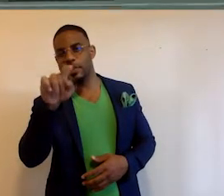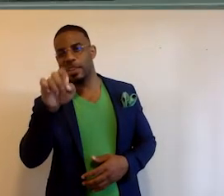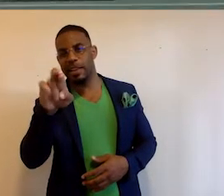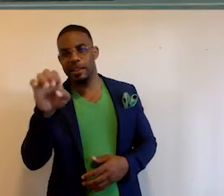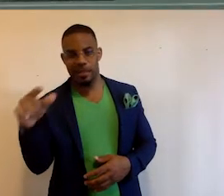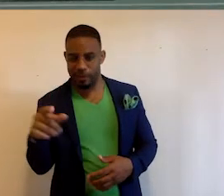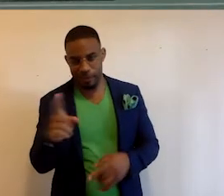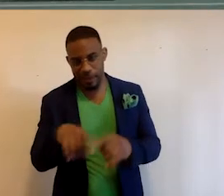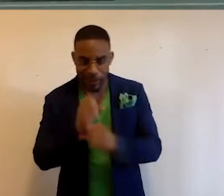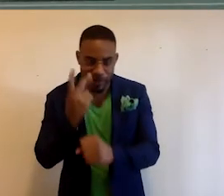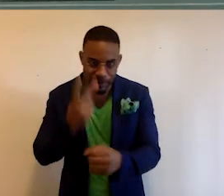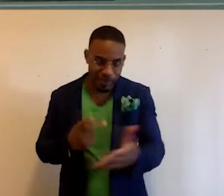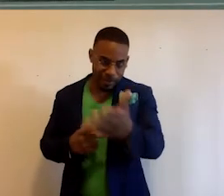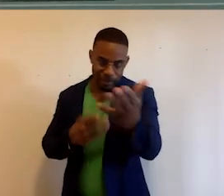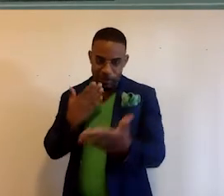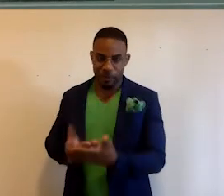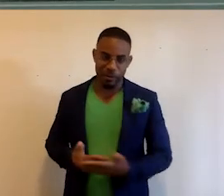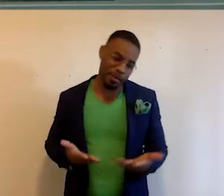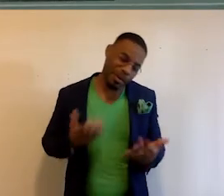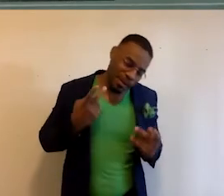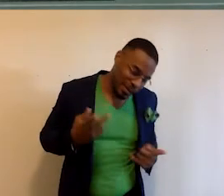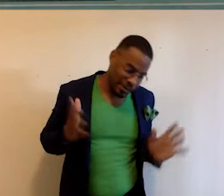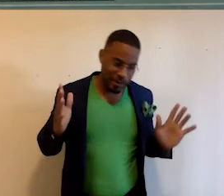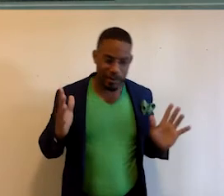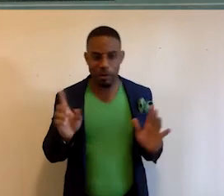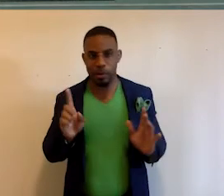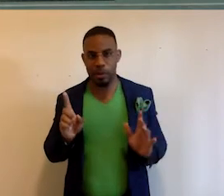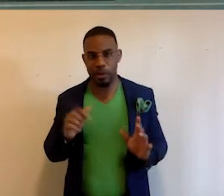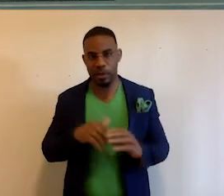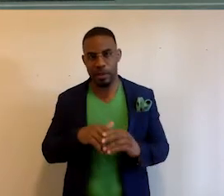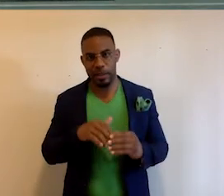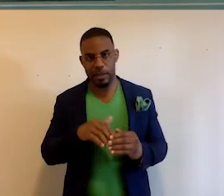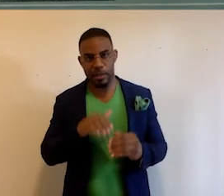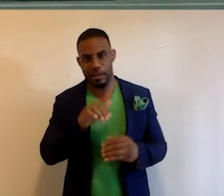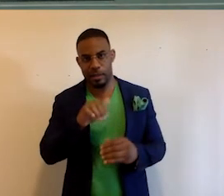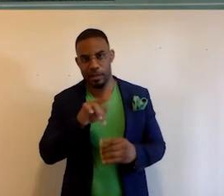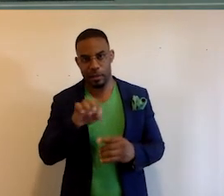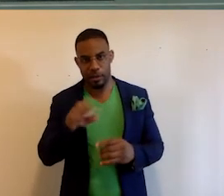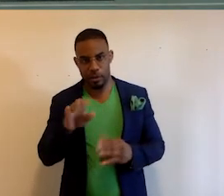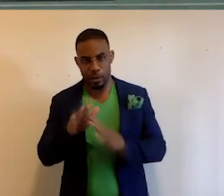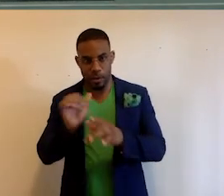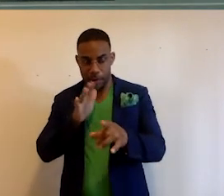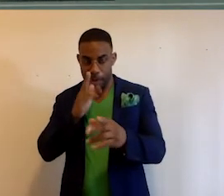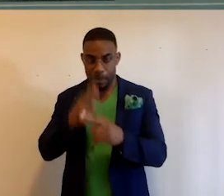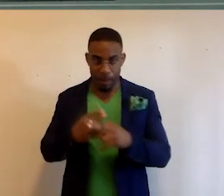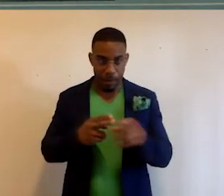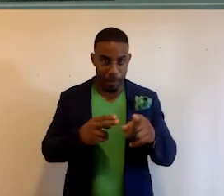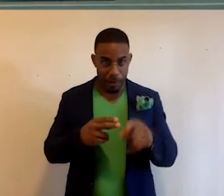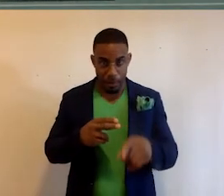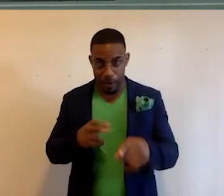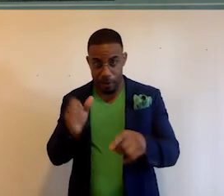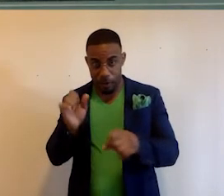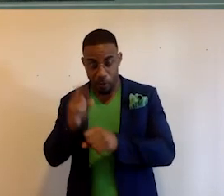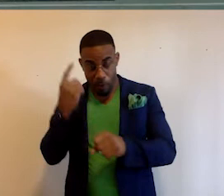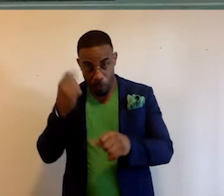yeah, you can't really see it that well, maybe you can see it, where in the address book, that's my mom's name, Eileen Granderson, and she's